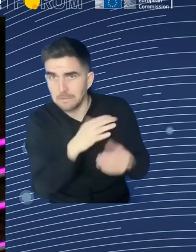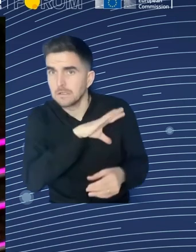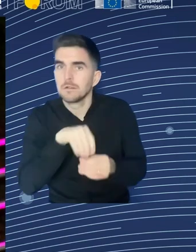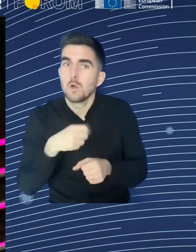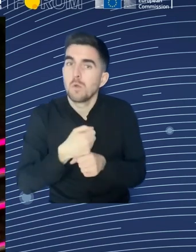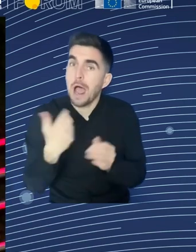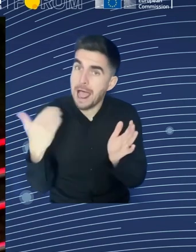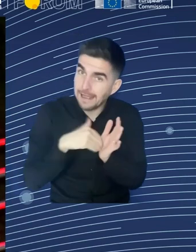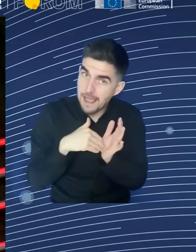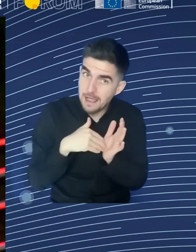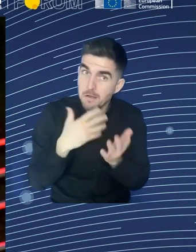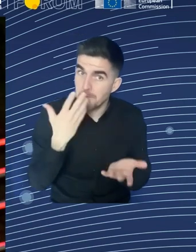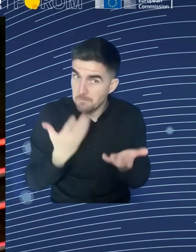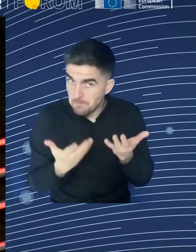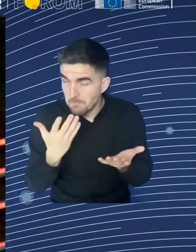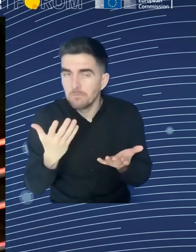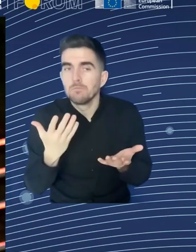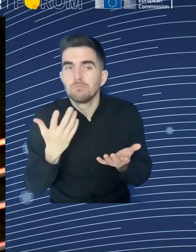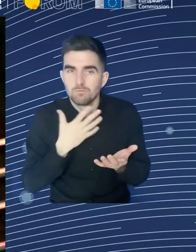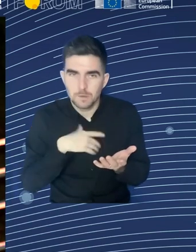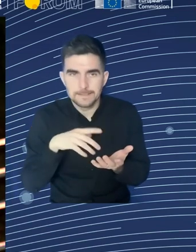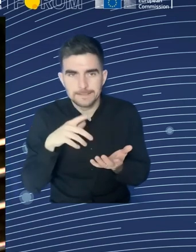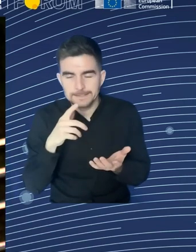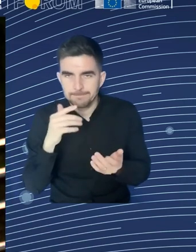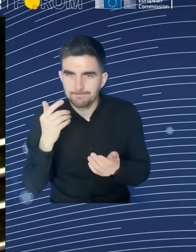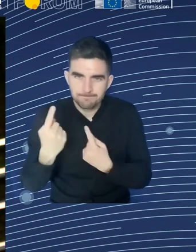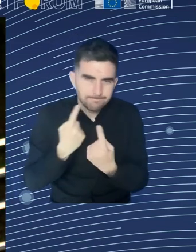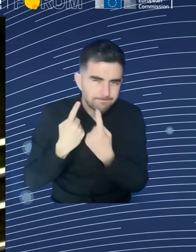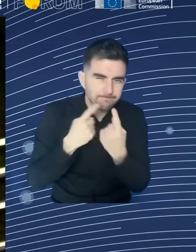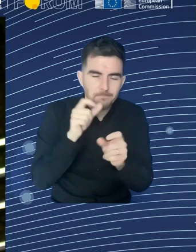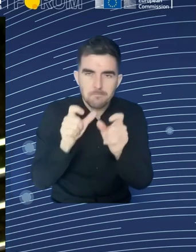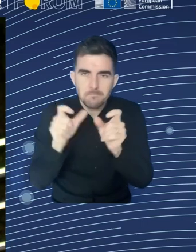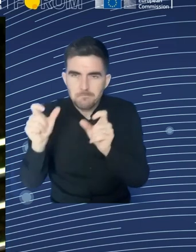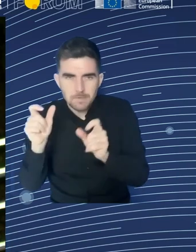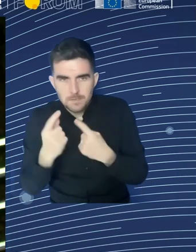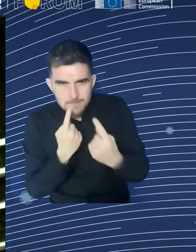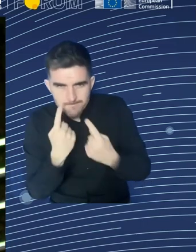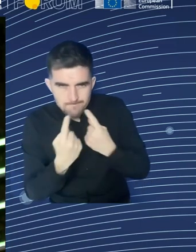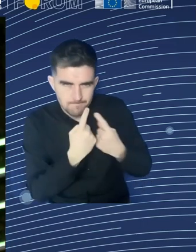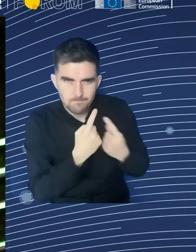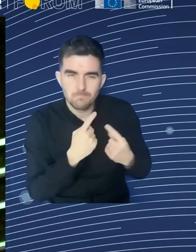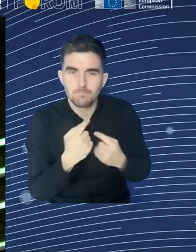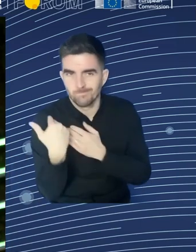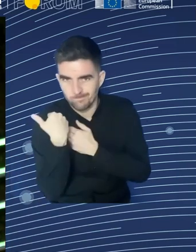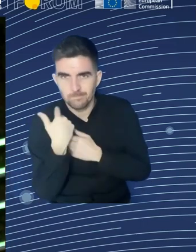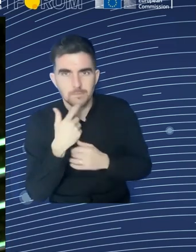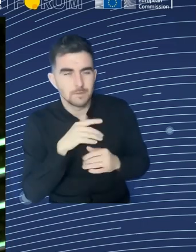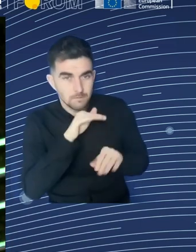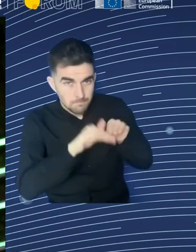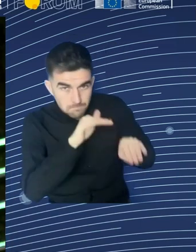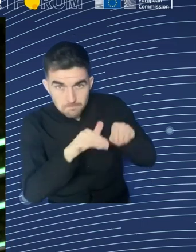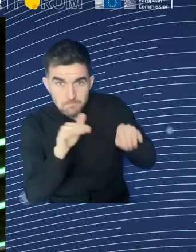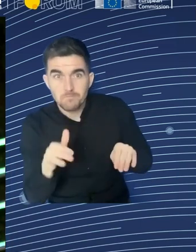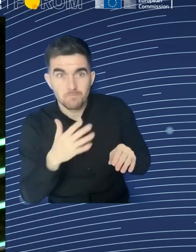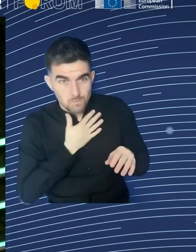responsible to reach out to these people and to try to see where are the possibilities within the labour market. Maybe not with their